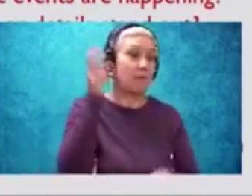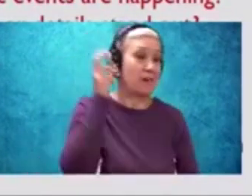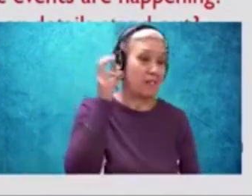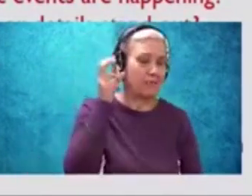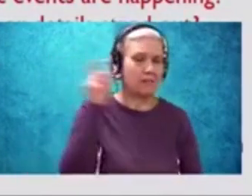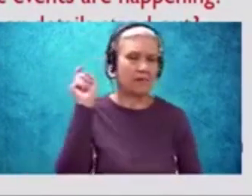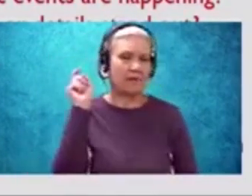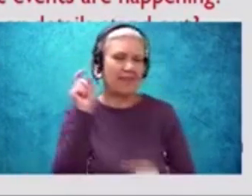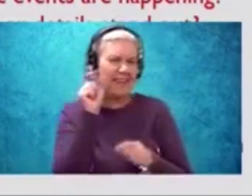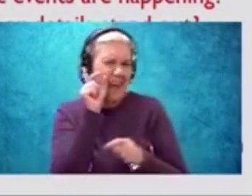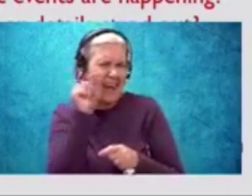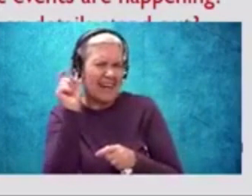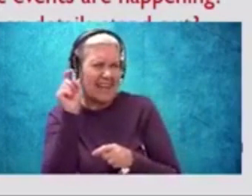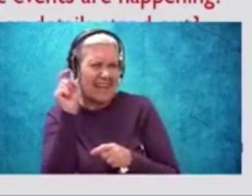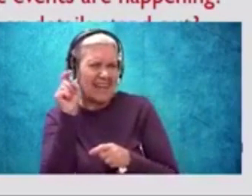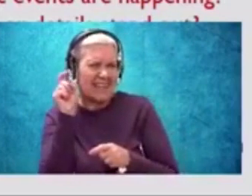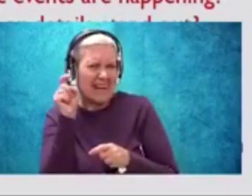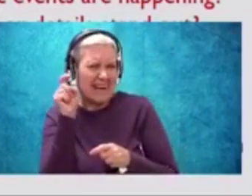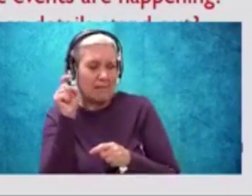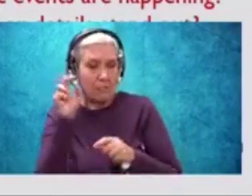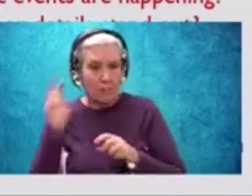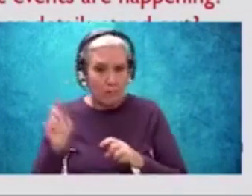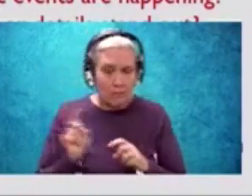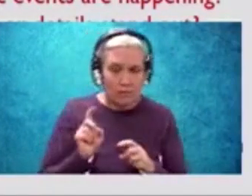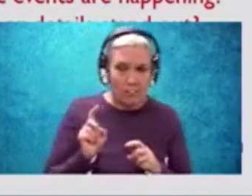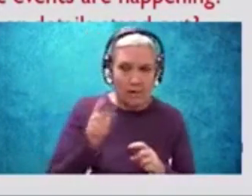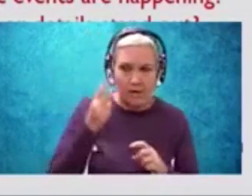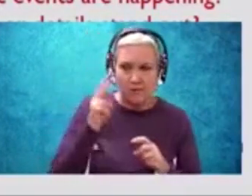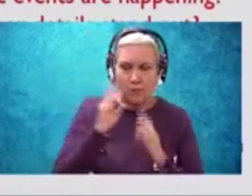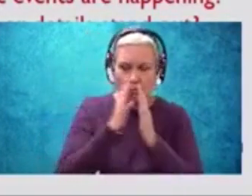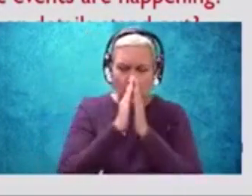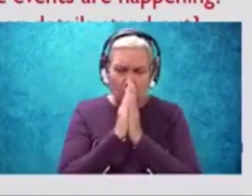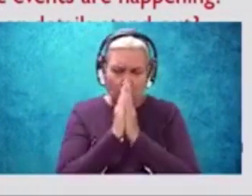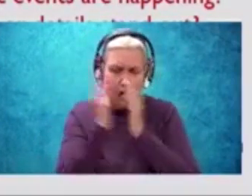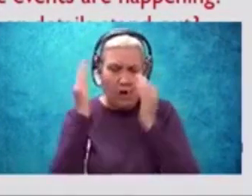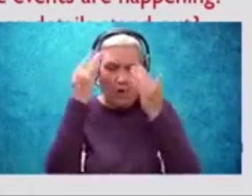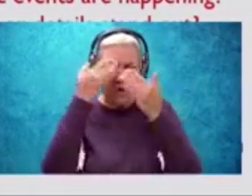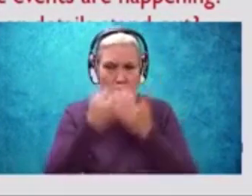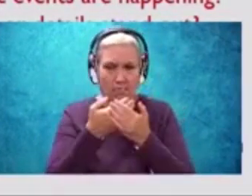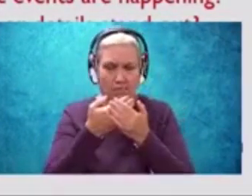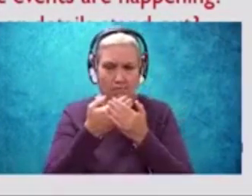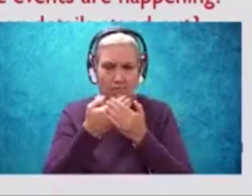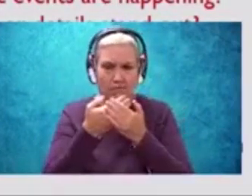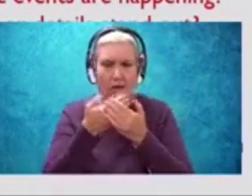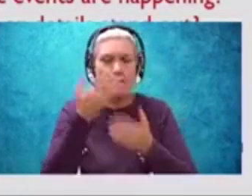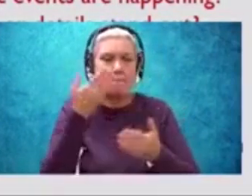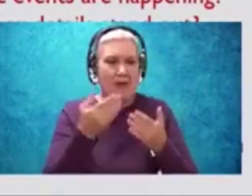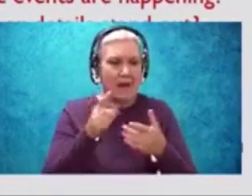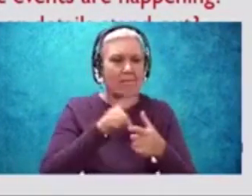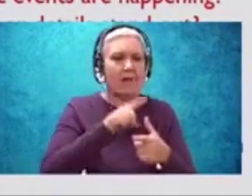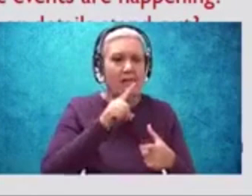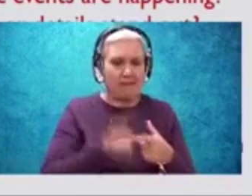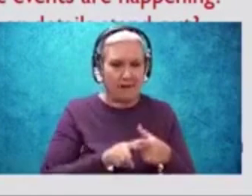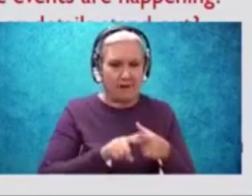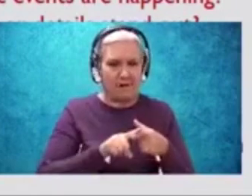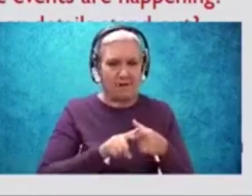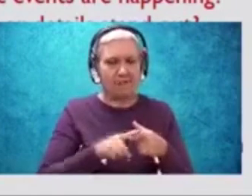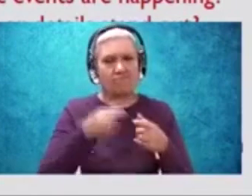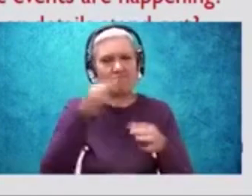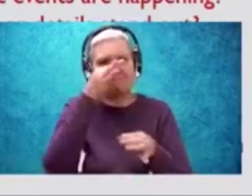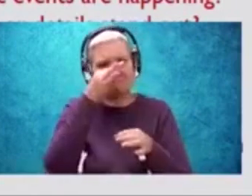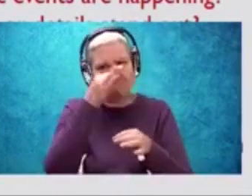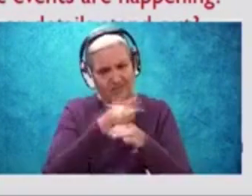and prayerful in the kitchen. Maybe then, when we watched them turn from us, faithless at last,